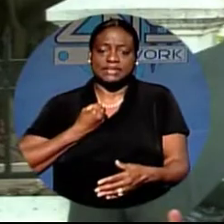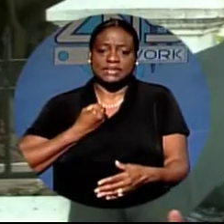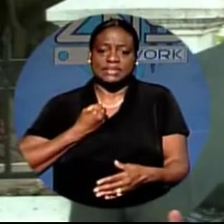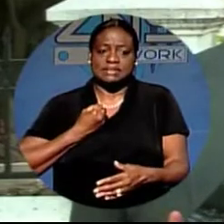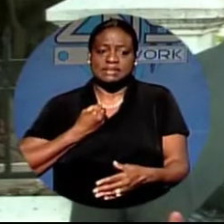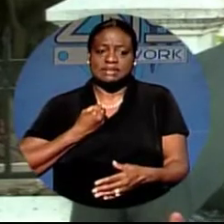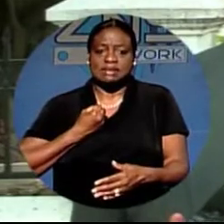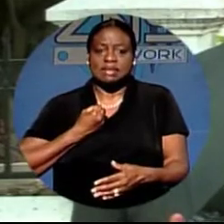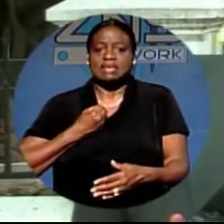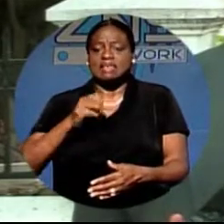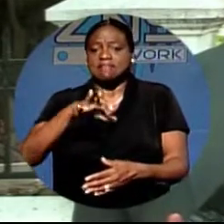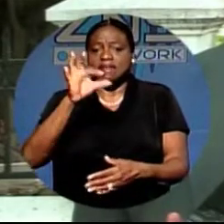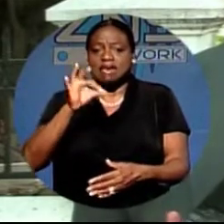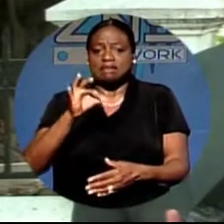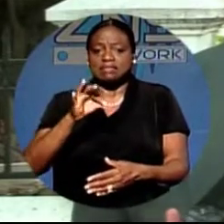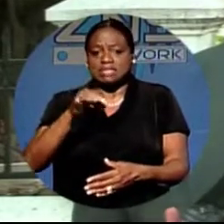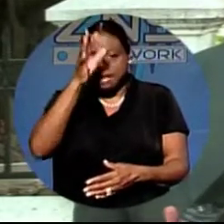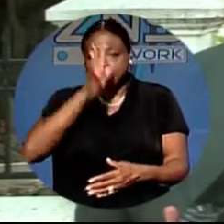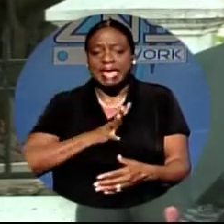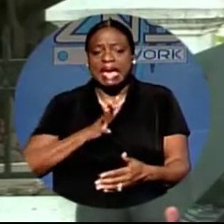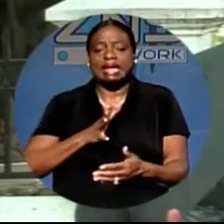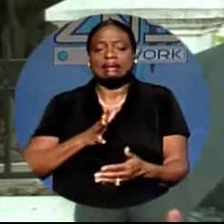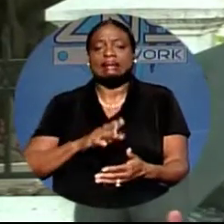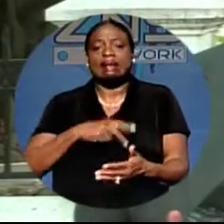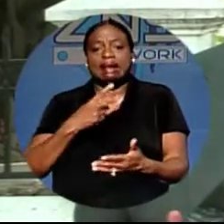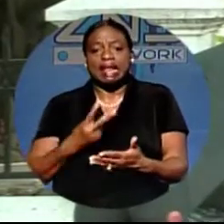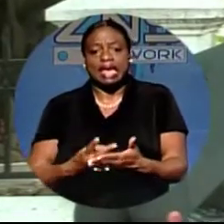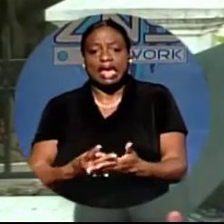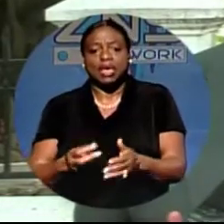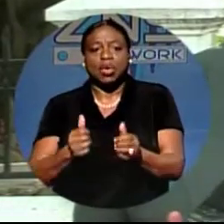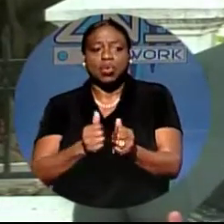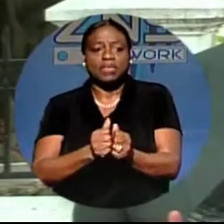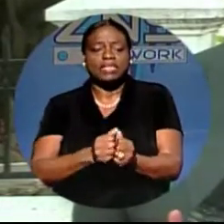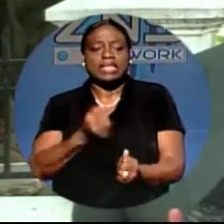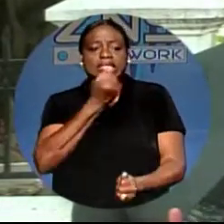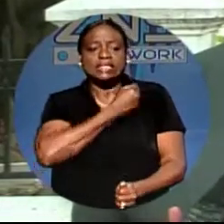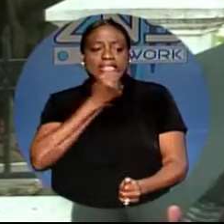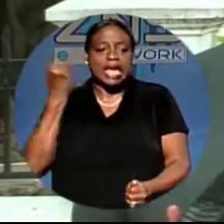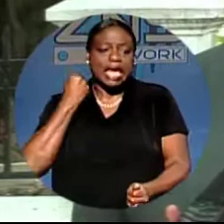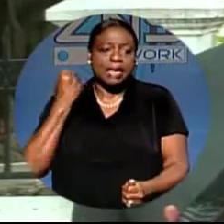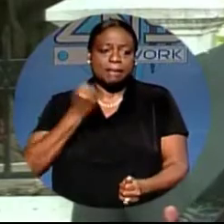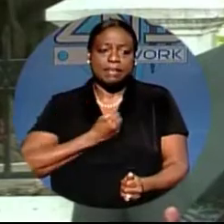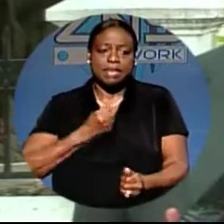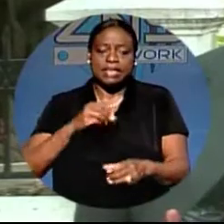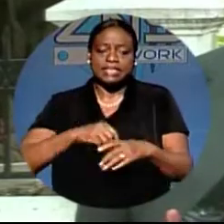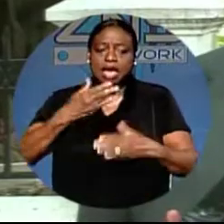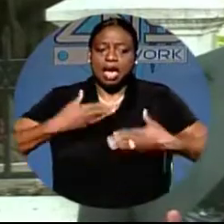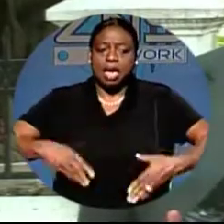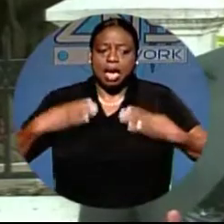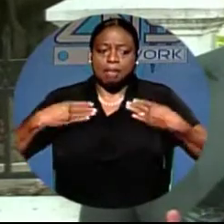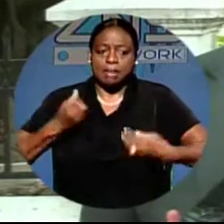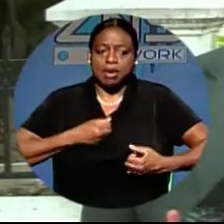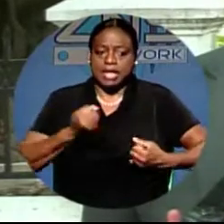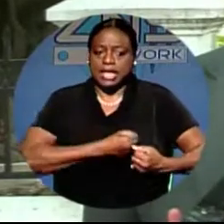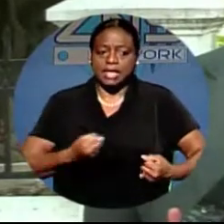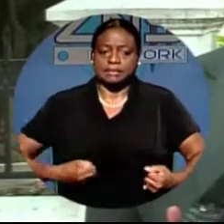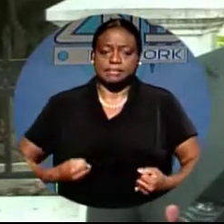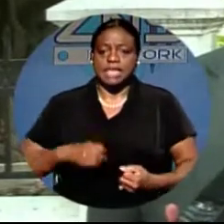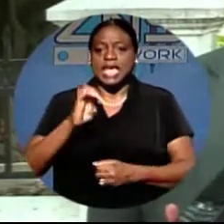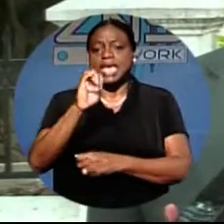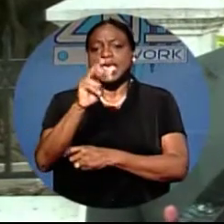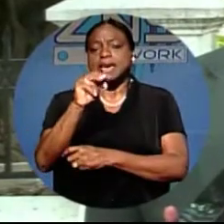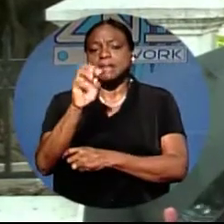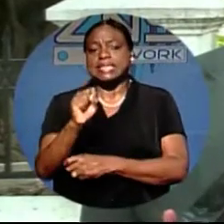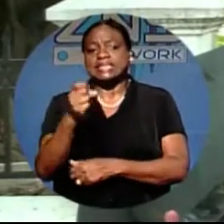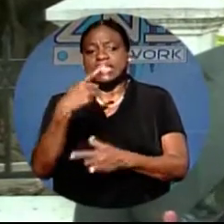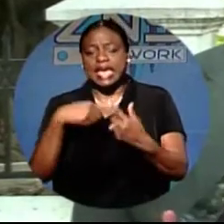of a male lying down with apparent stab wounds to his upper body. The EMS personnel came